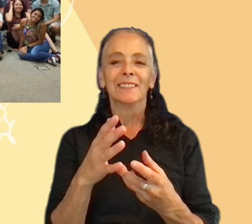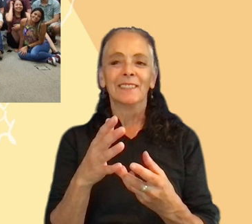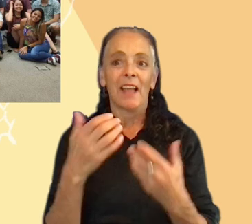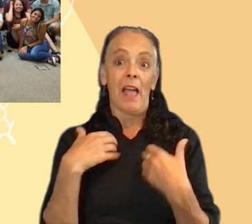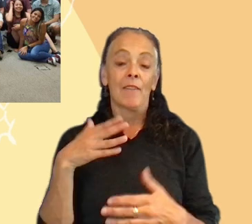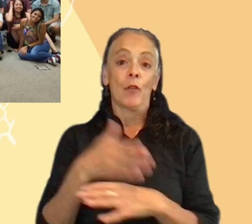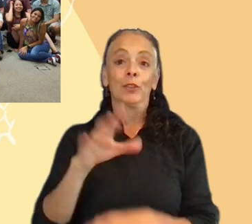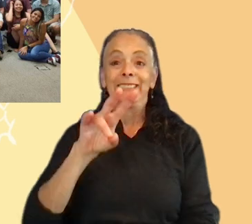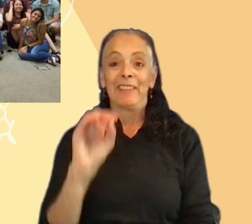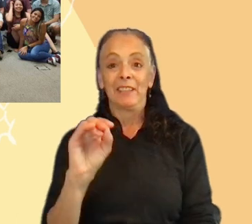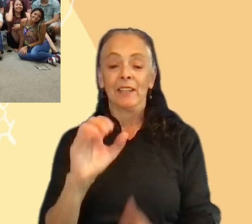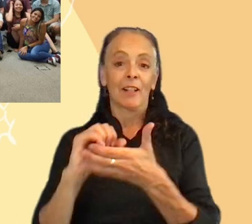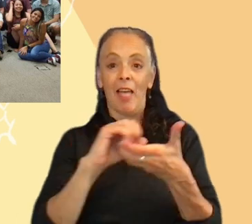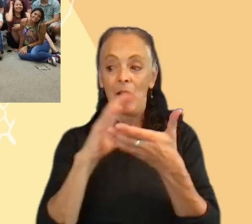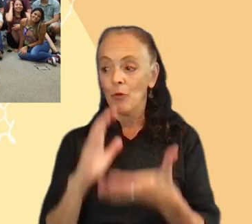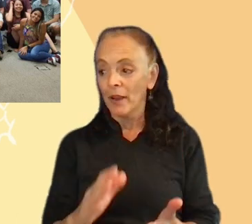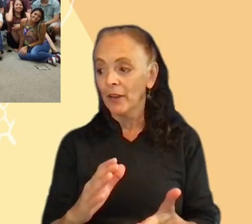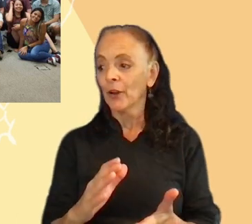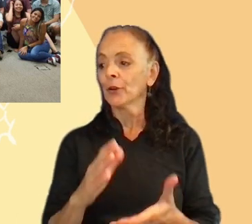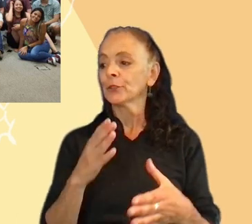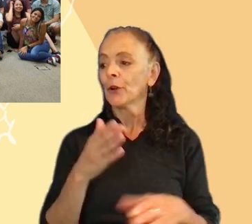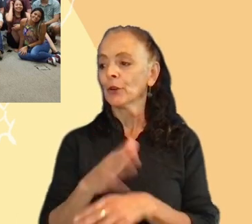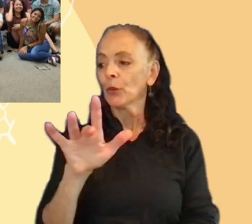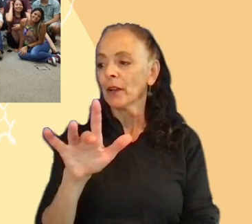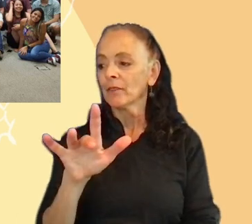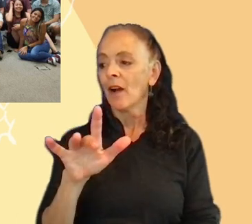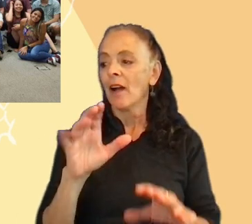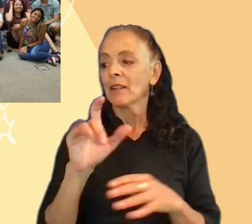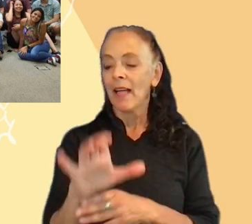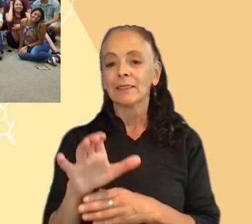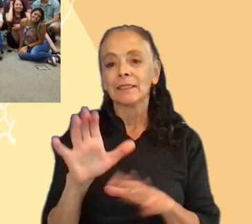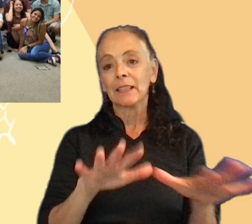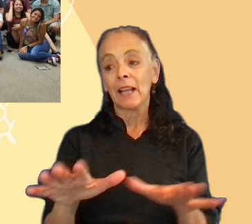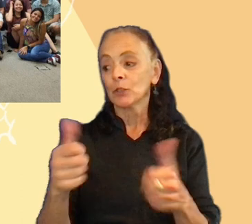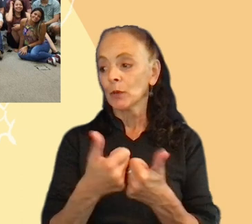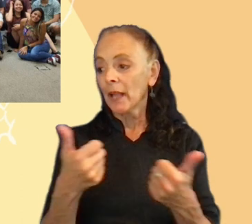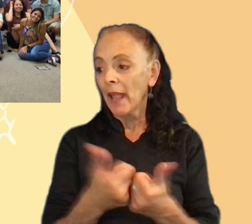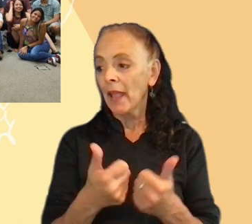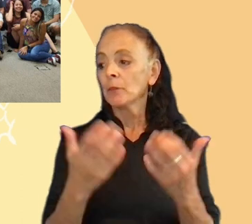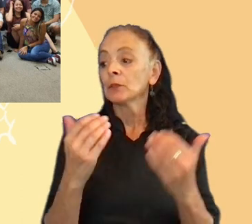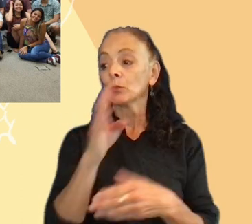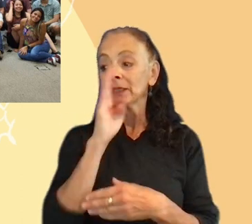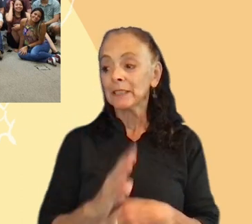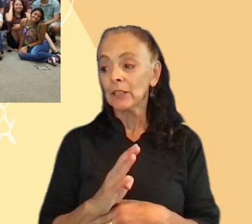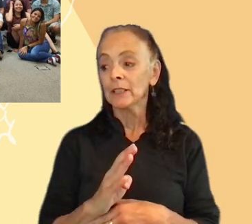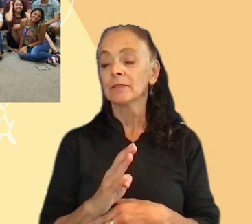25 classic casual games in the portfolio. It's a Brazilian company established in Rio de Janeiro but we have Canadian